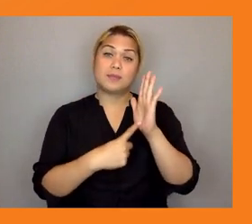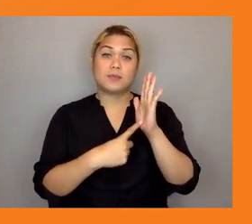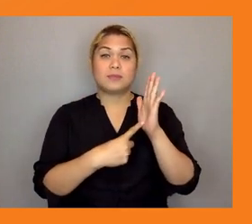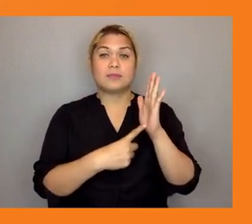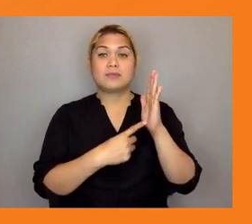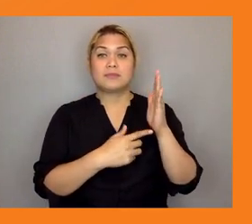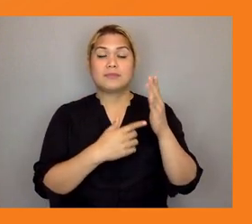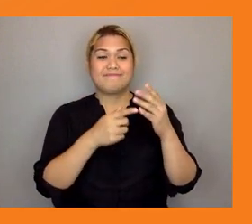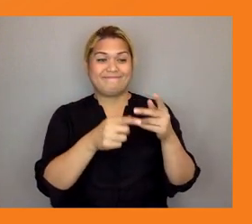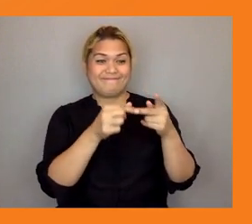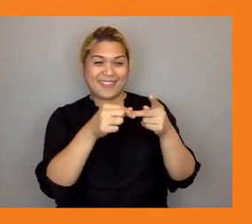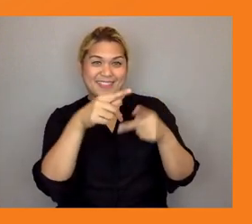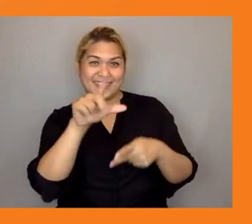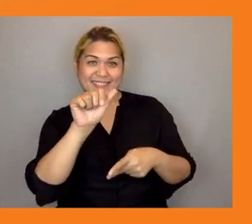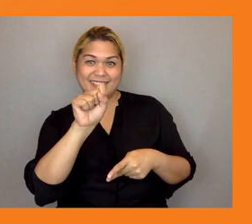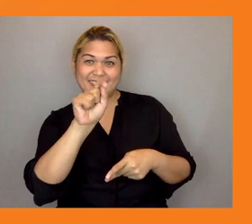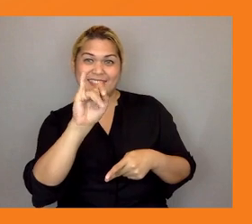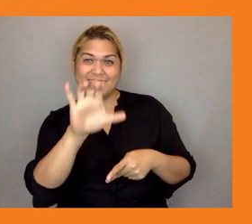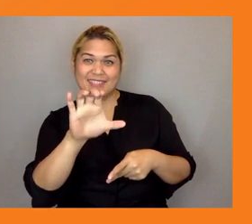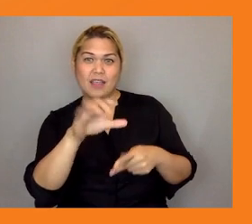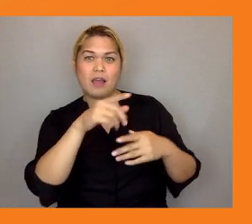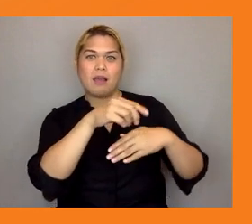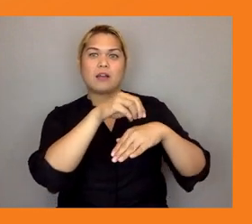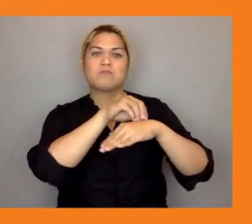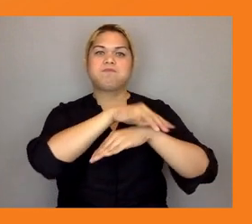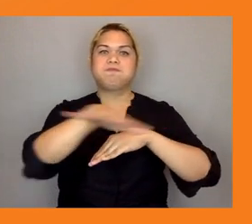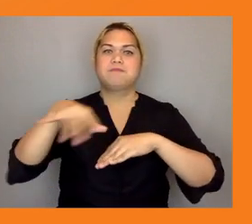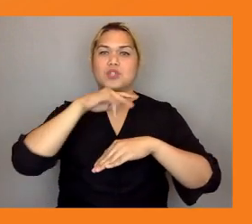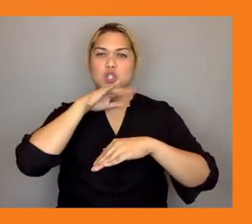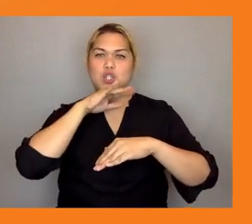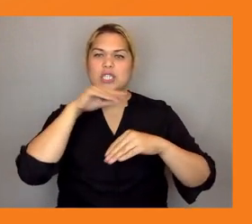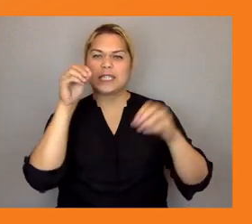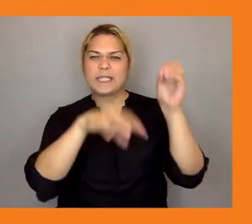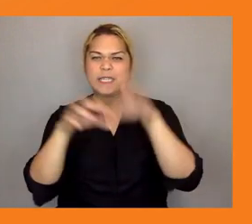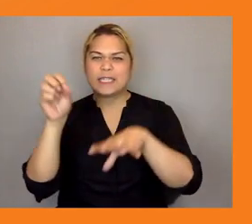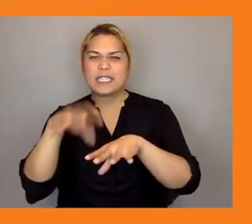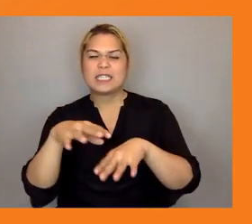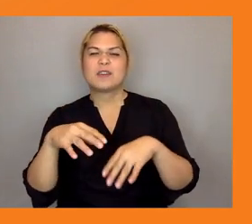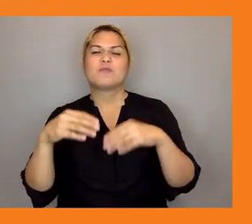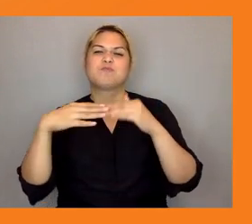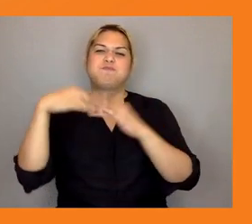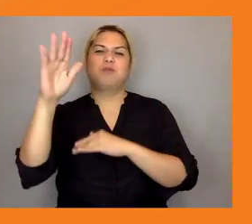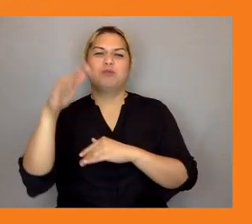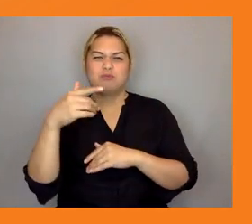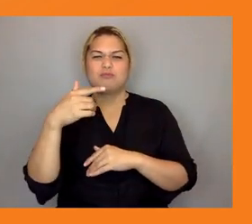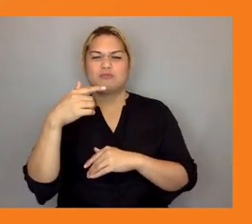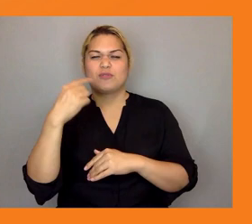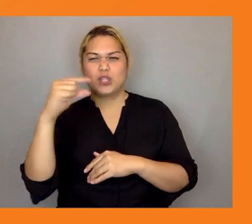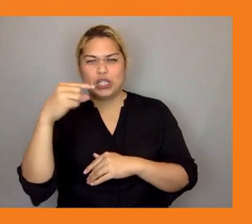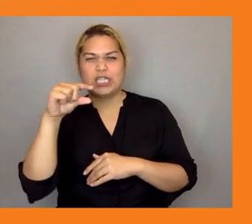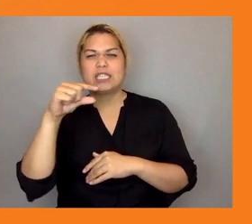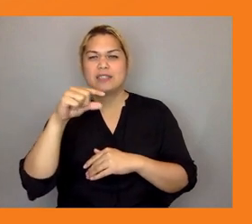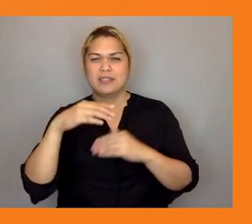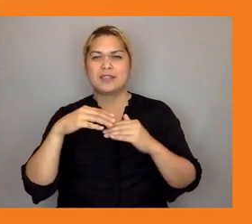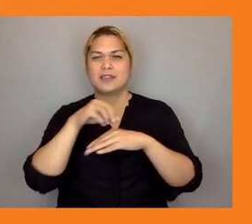pollution that uh eventually increased the greenhouse gas emissions so the young people in the maldives uh gacondi and also in ganilandu